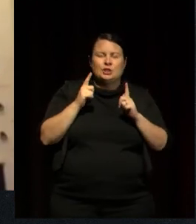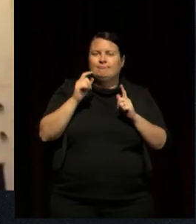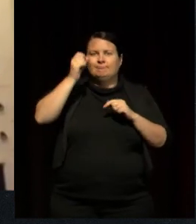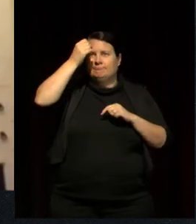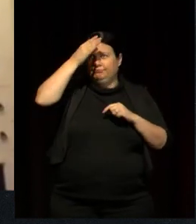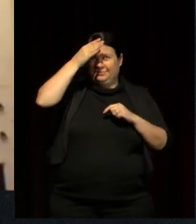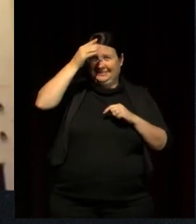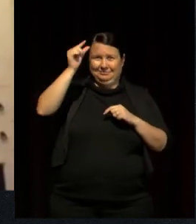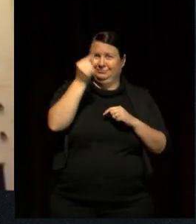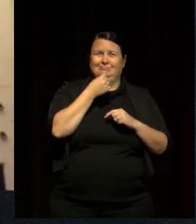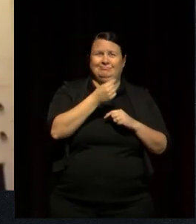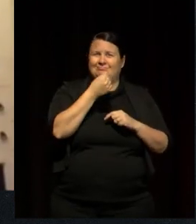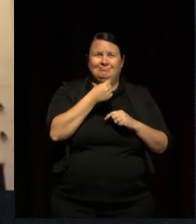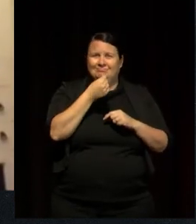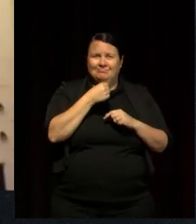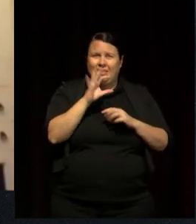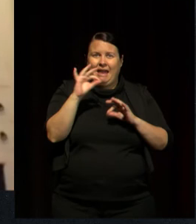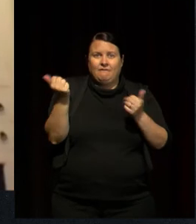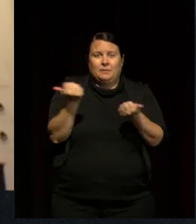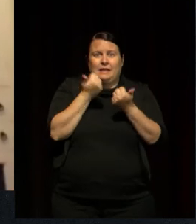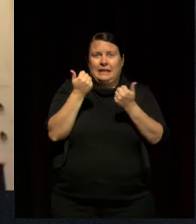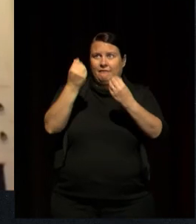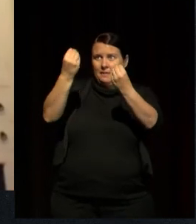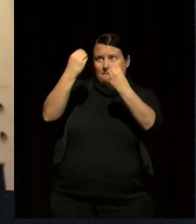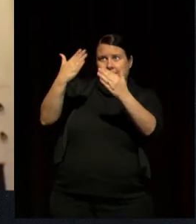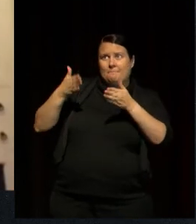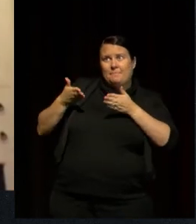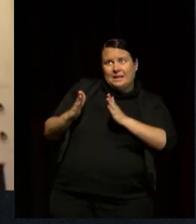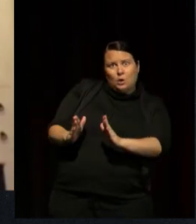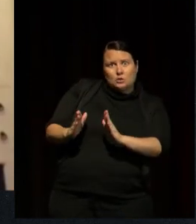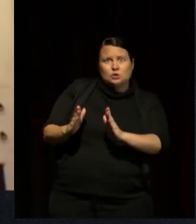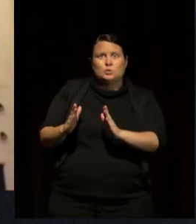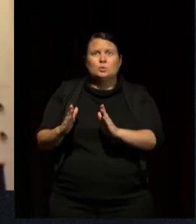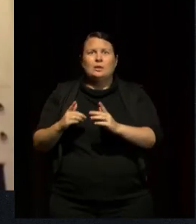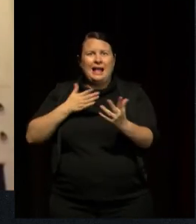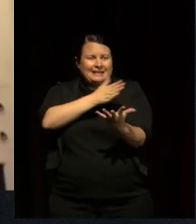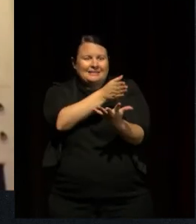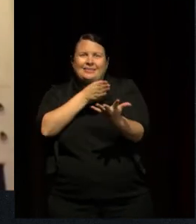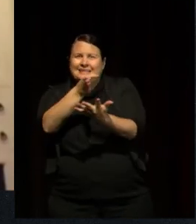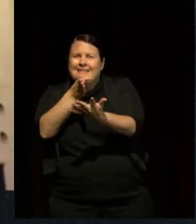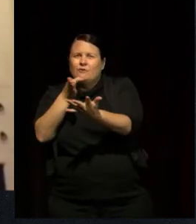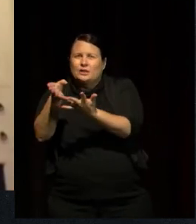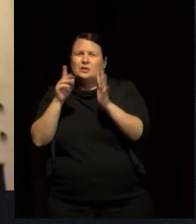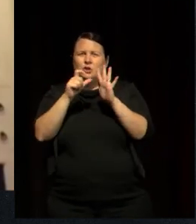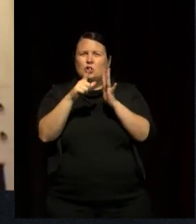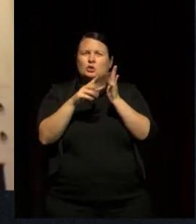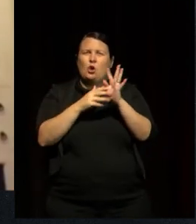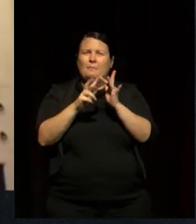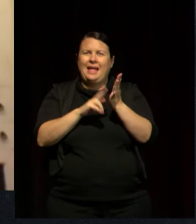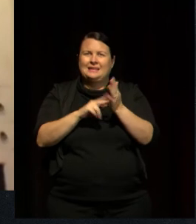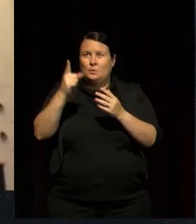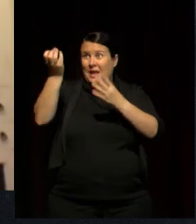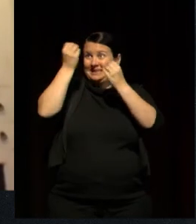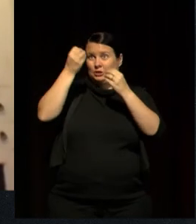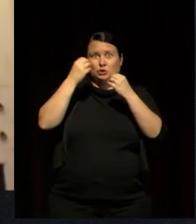enough, they don't have enough pedagogical content knowledge about the domain that they're supporting children in. So that generalist idea of,